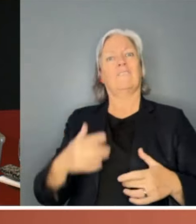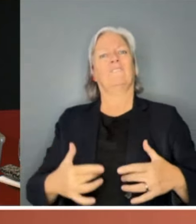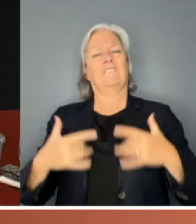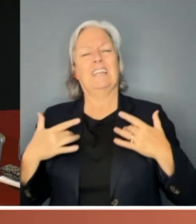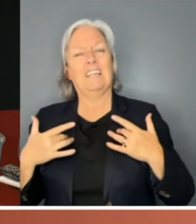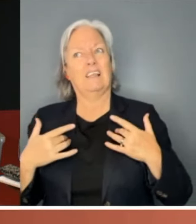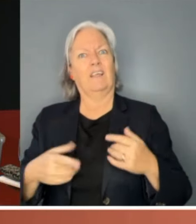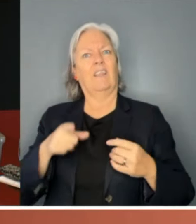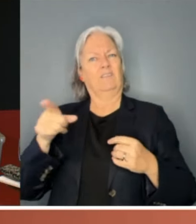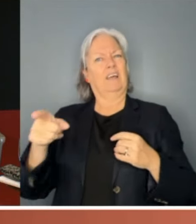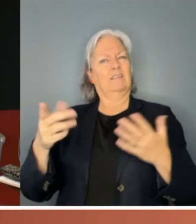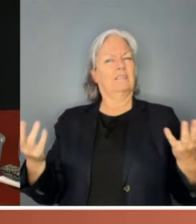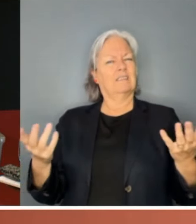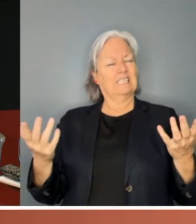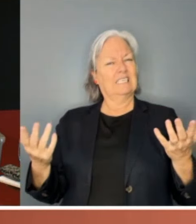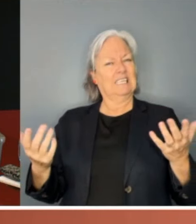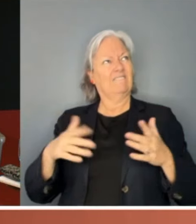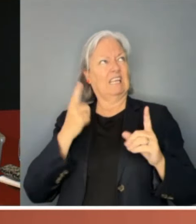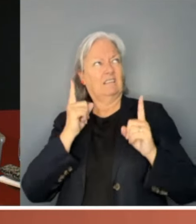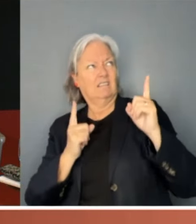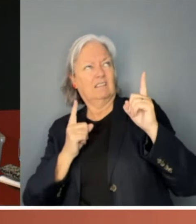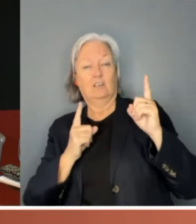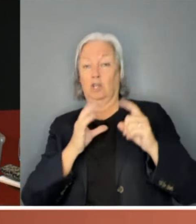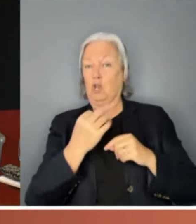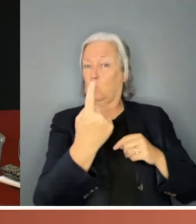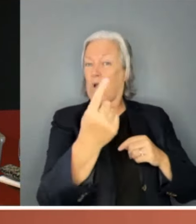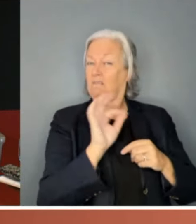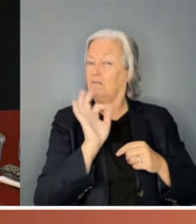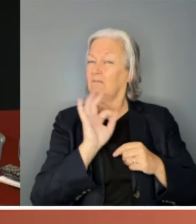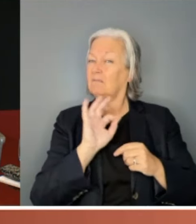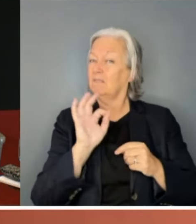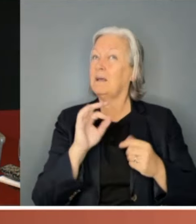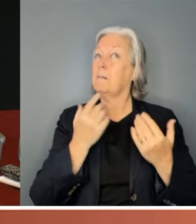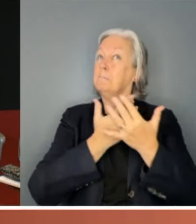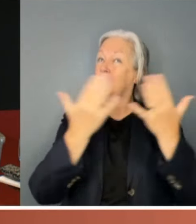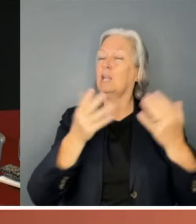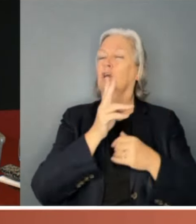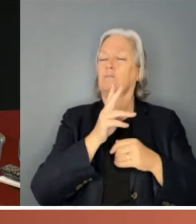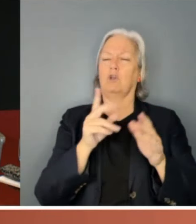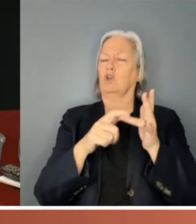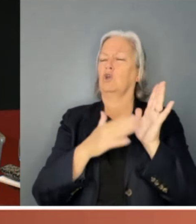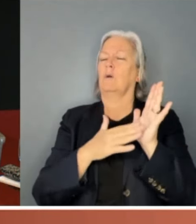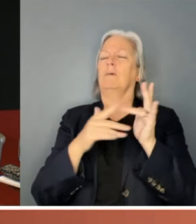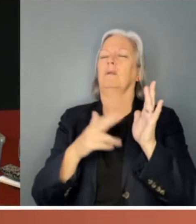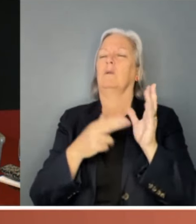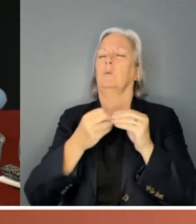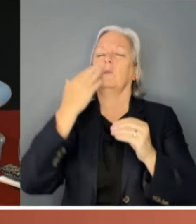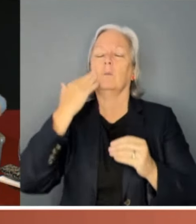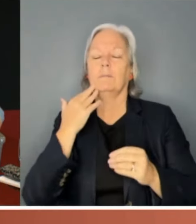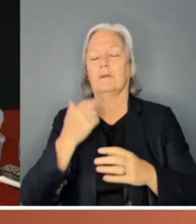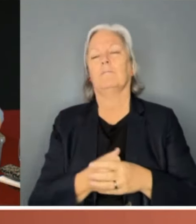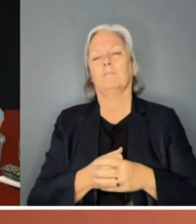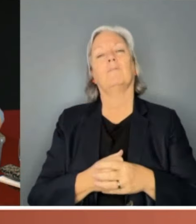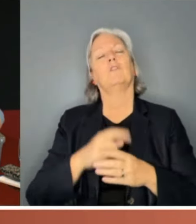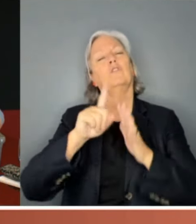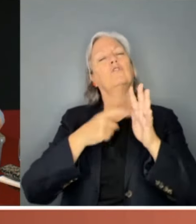So if you feel it, you're not alone. It's a very common thing among women. But, Jackie, in answer to your question about